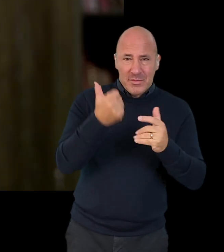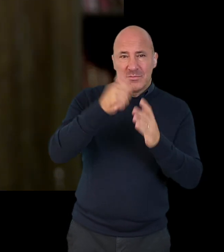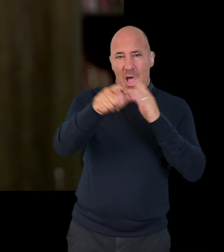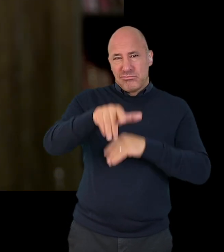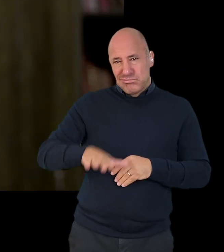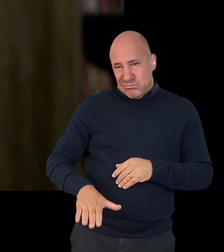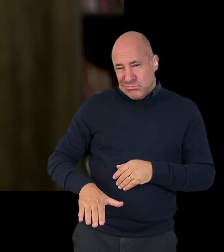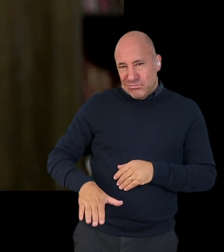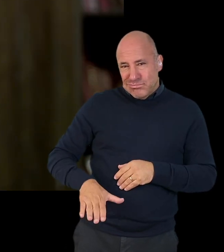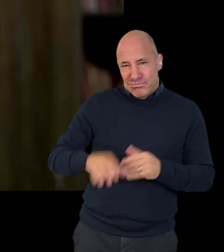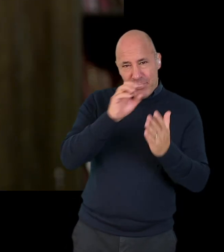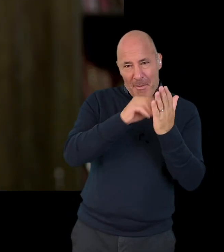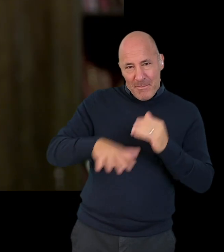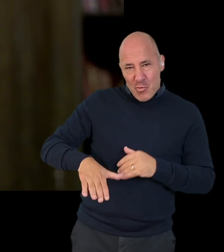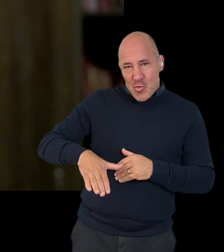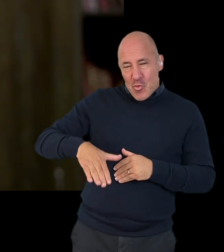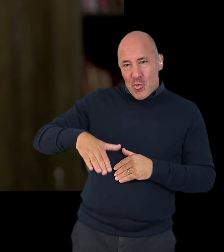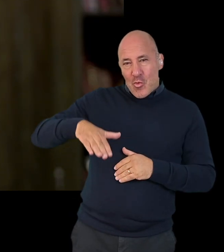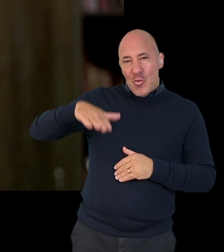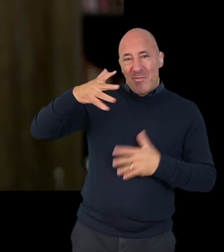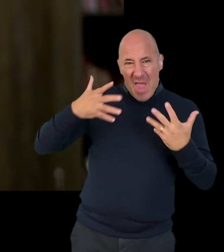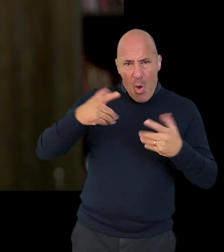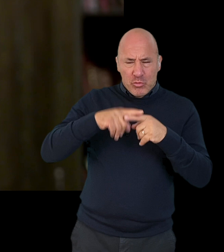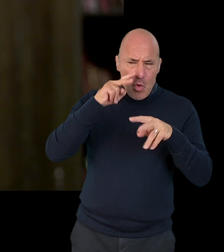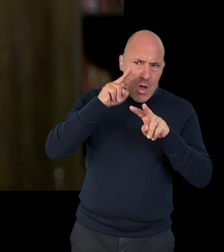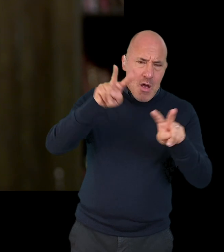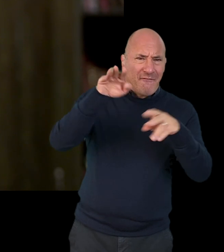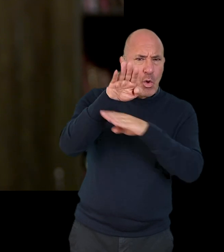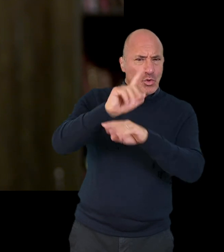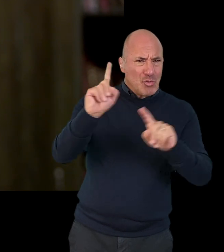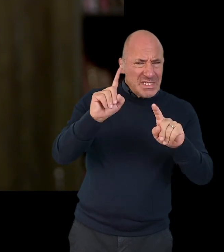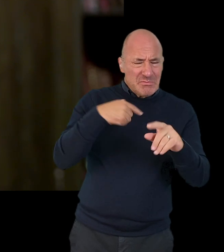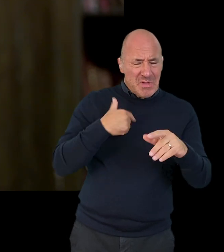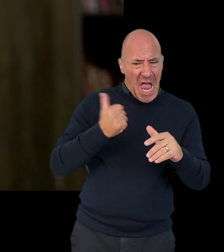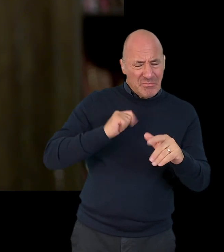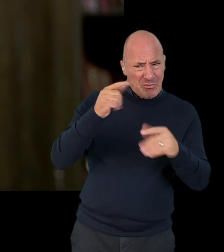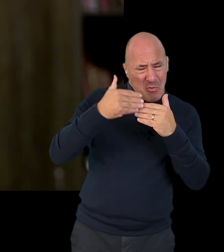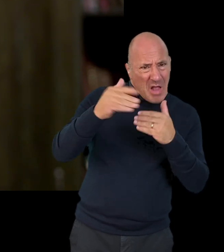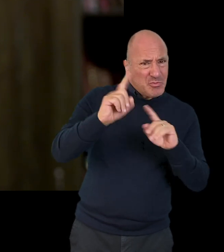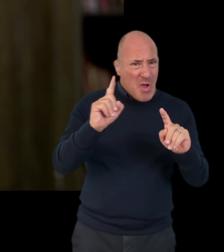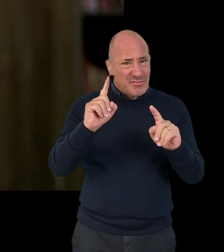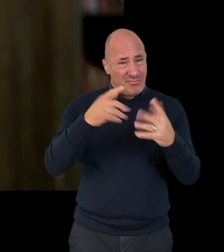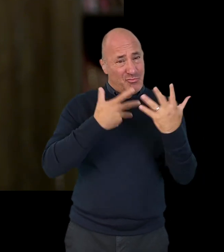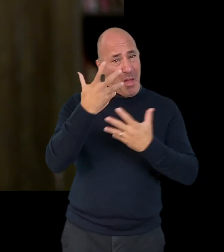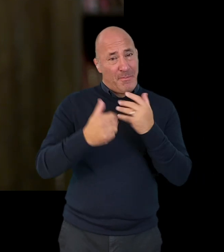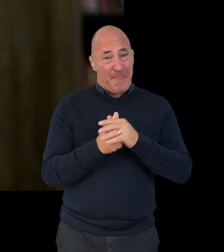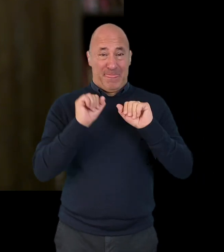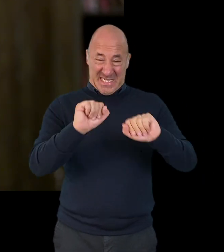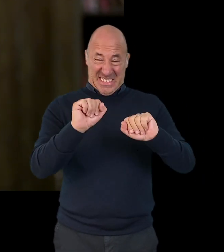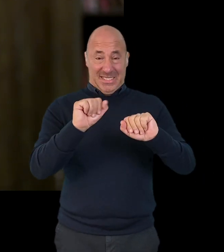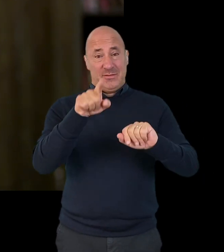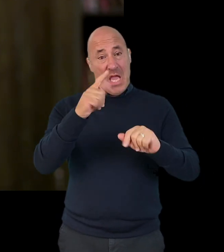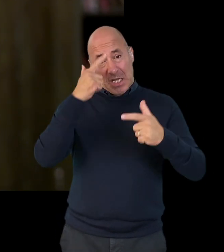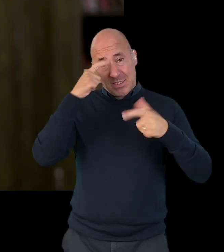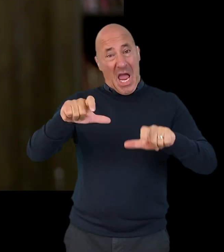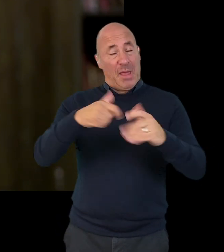starting from when you were a child all the way through to now and looking to the future and what's going to happen to you. And that's